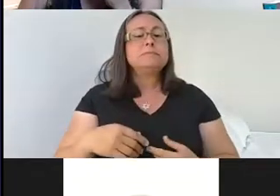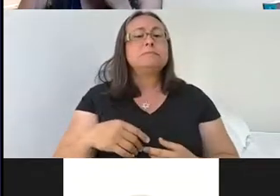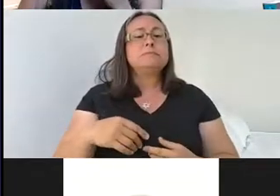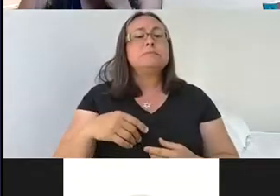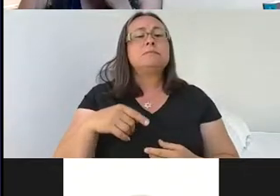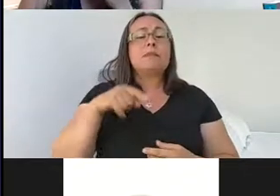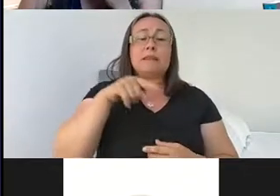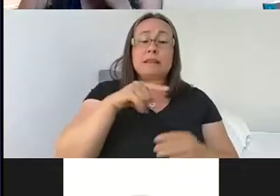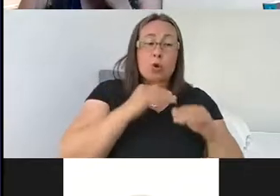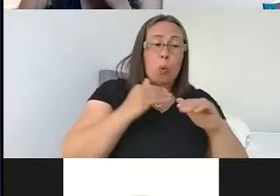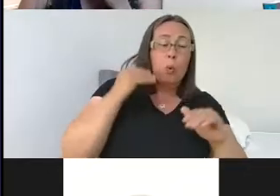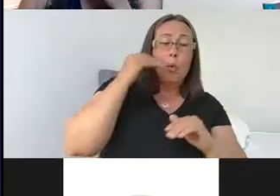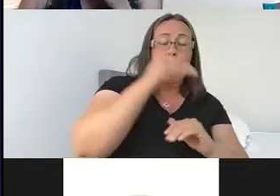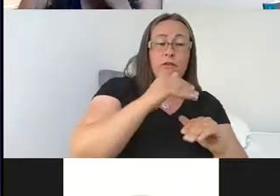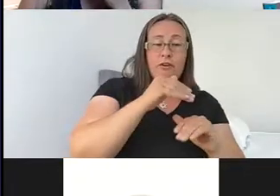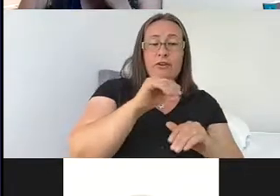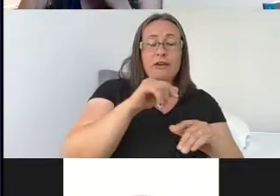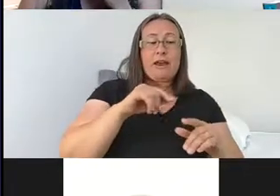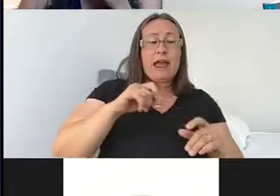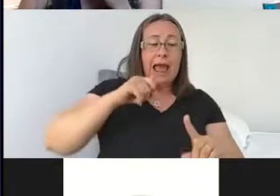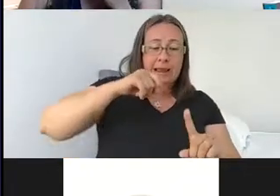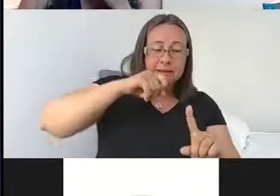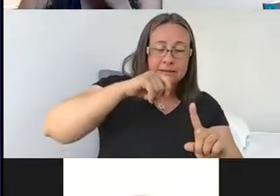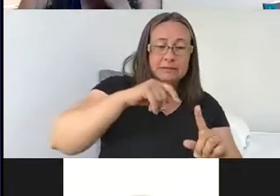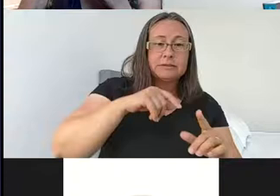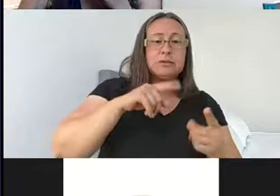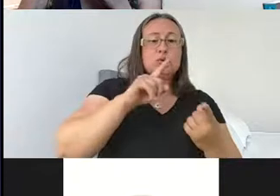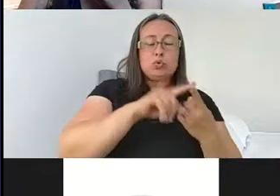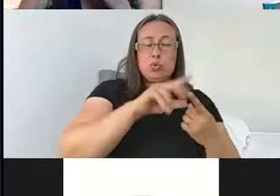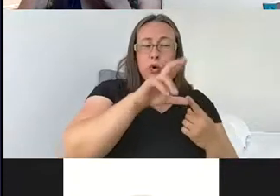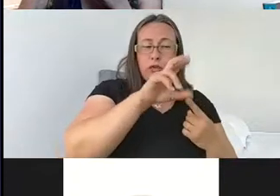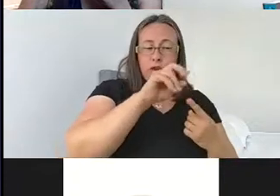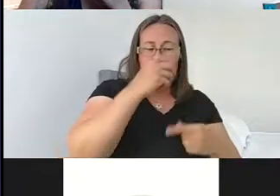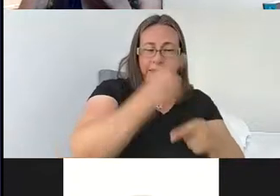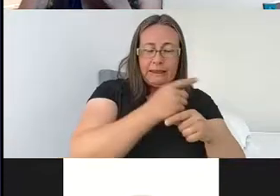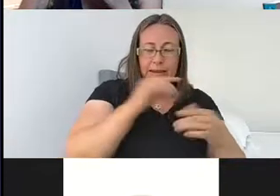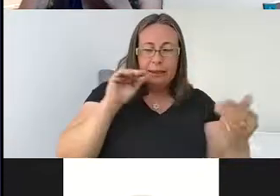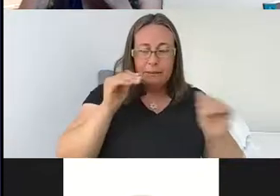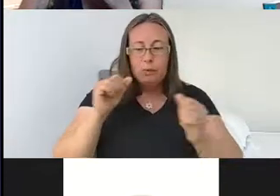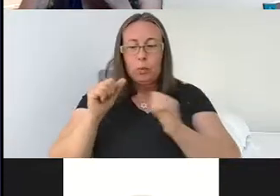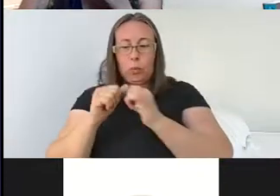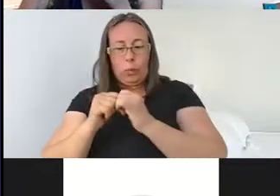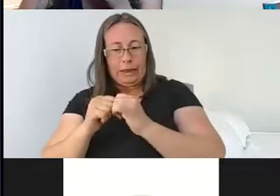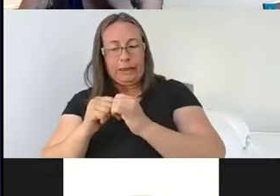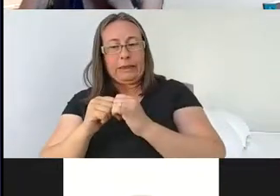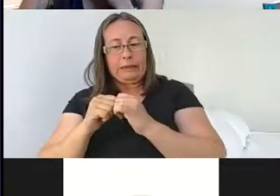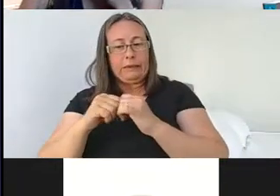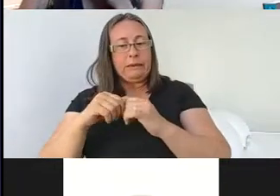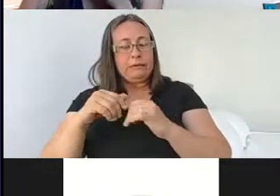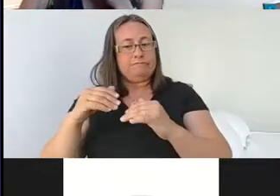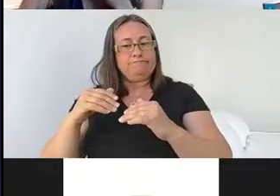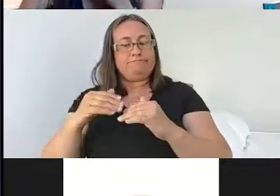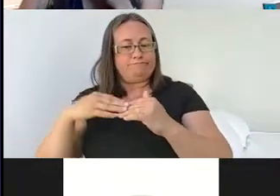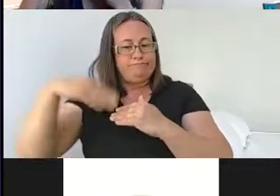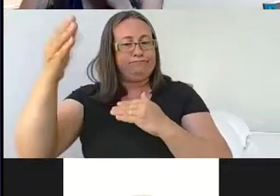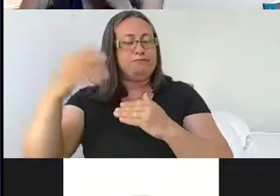-actamizing, showing that we blocked the recovery relative to its 30-day comparator that had a cardiac arrest that's hormonally intact. And